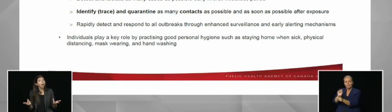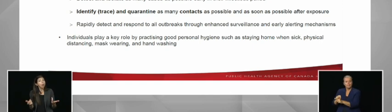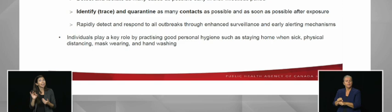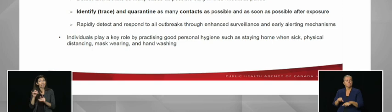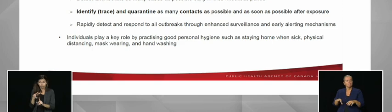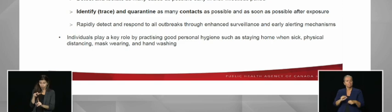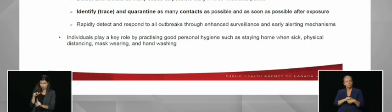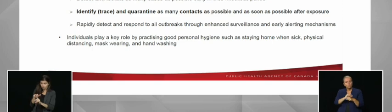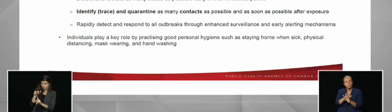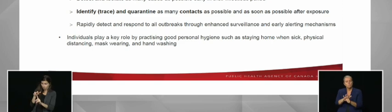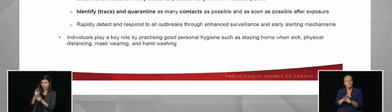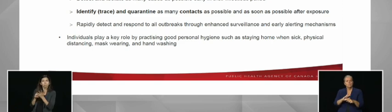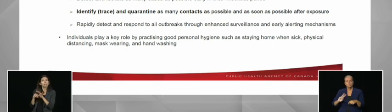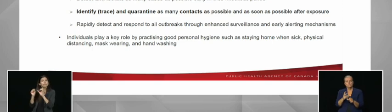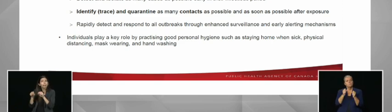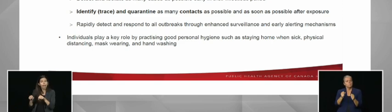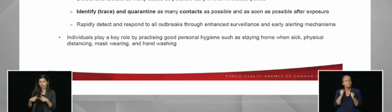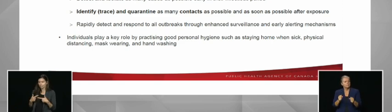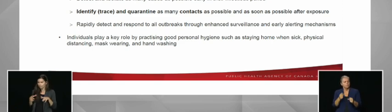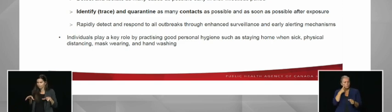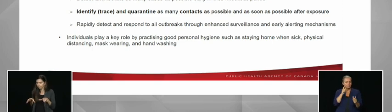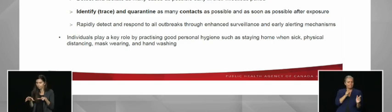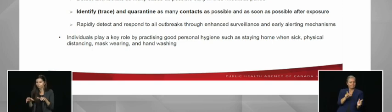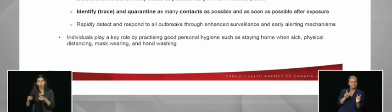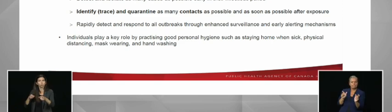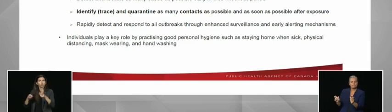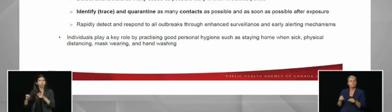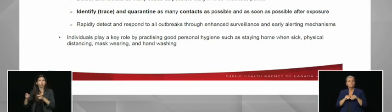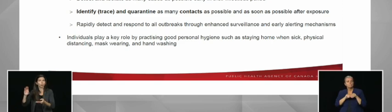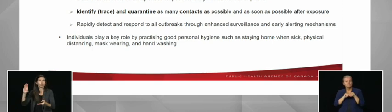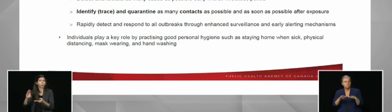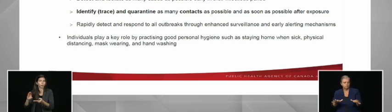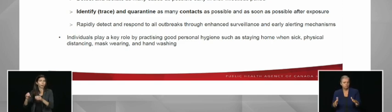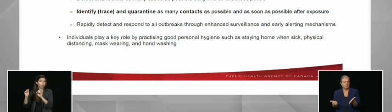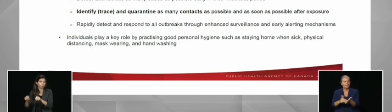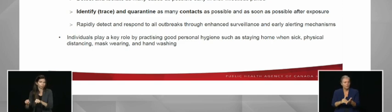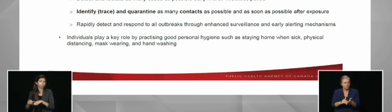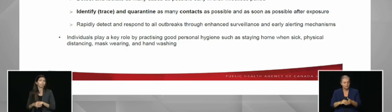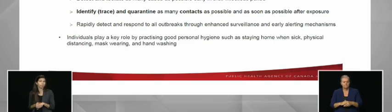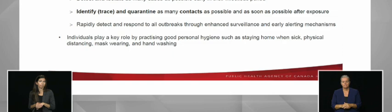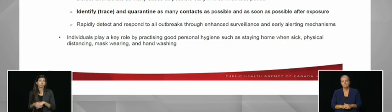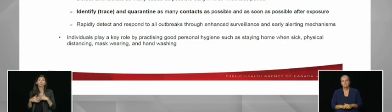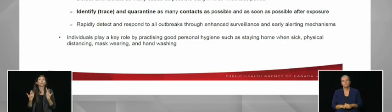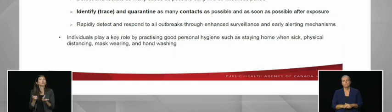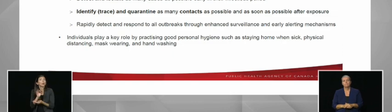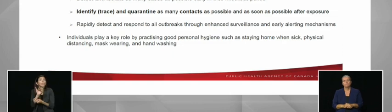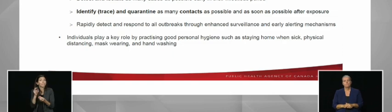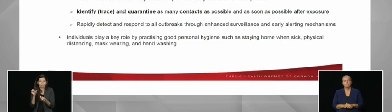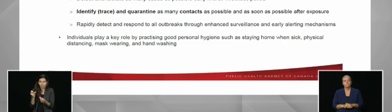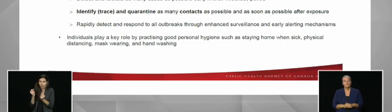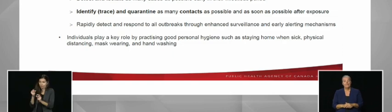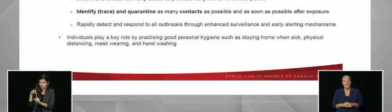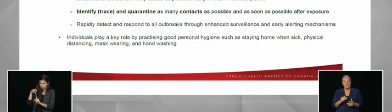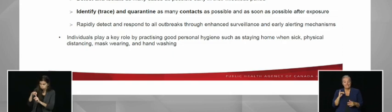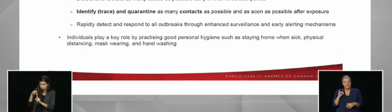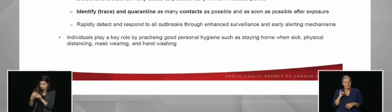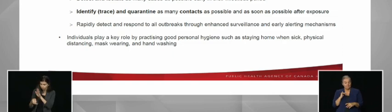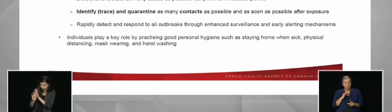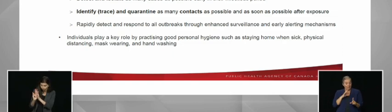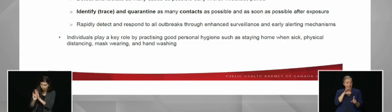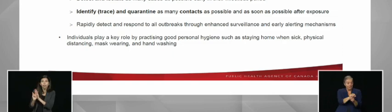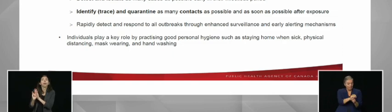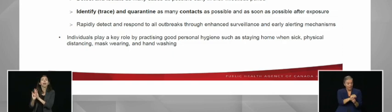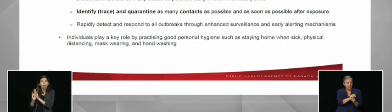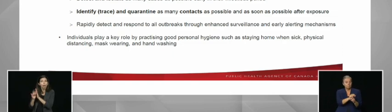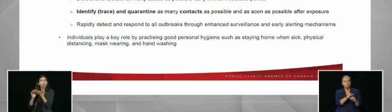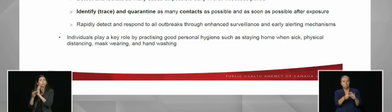future spread. The sooner cases can be identified and isolated in the course of the illness, the fewer other people they might